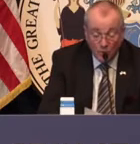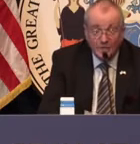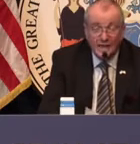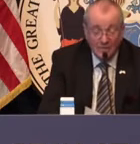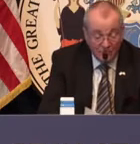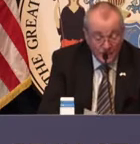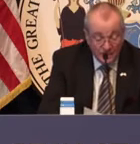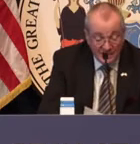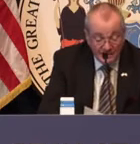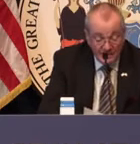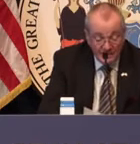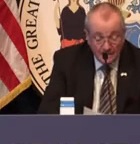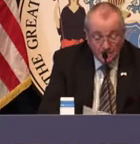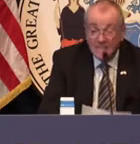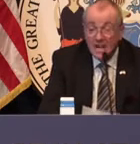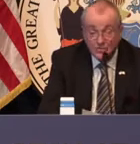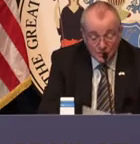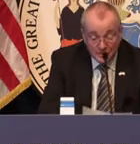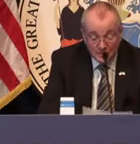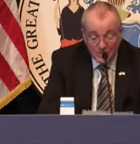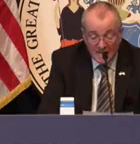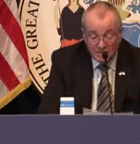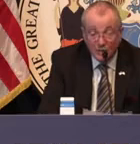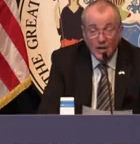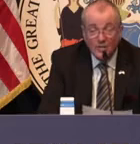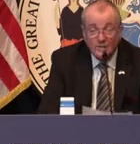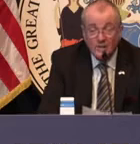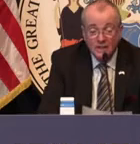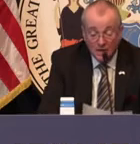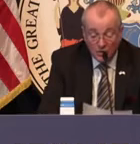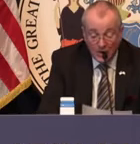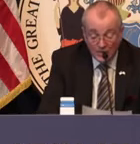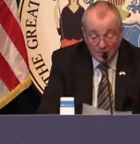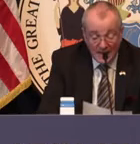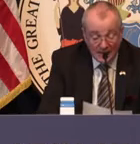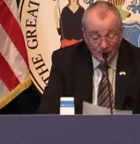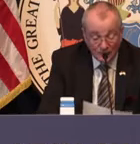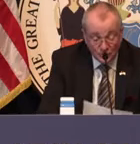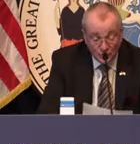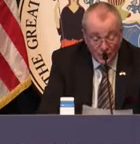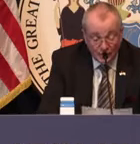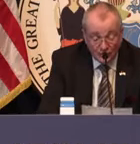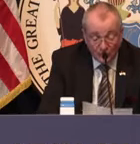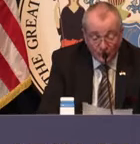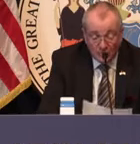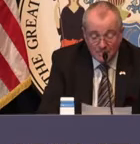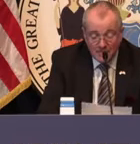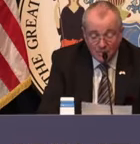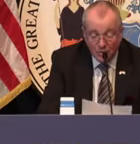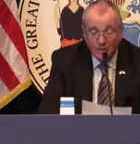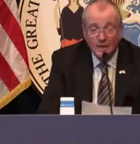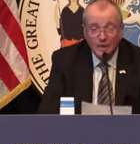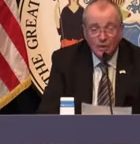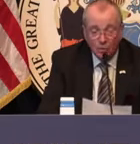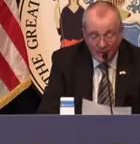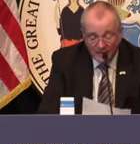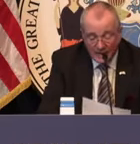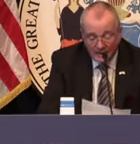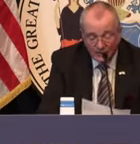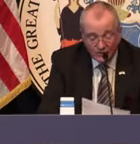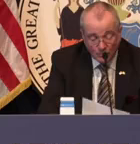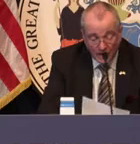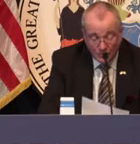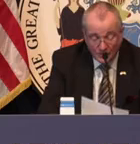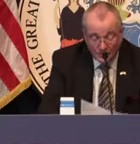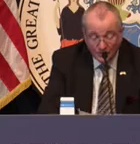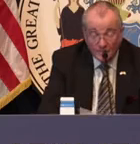cases, way more than half from the peak. And, yes, there's been a steady progression across the past two weeks, and we're seeing many more green